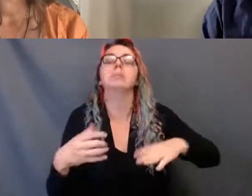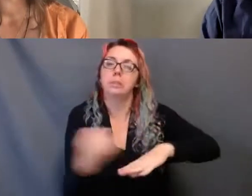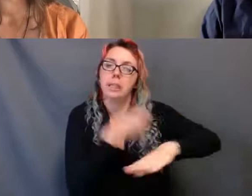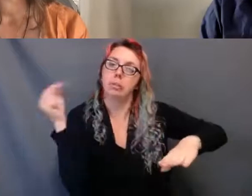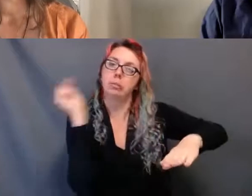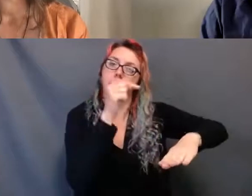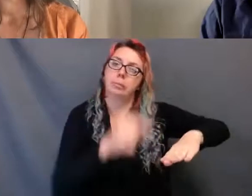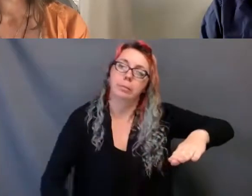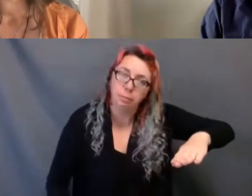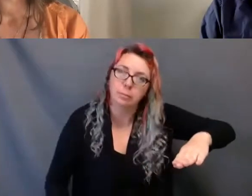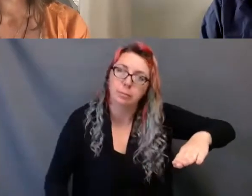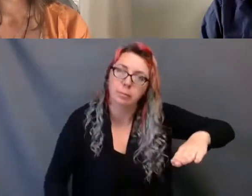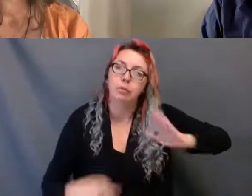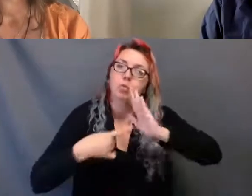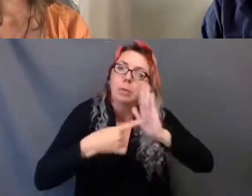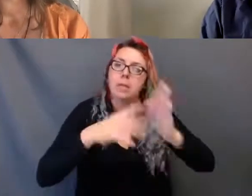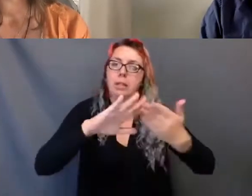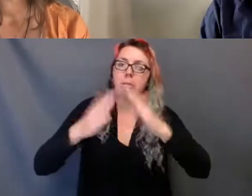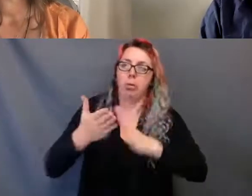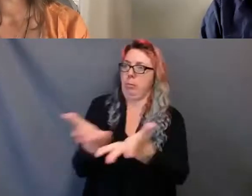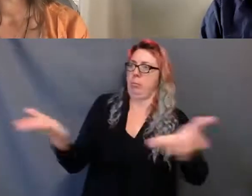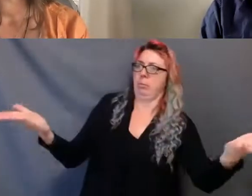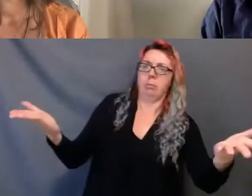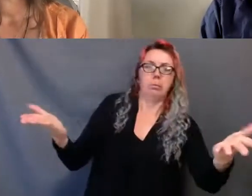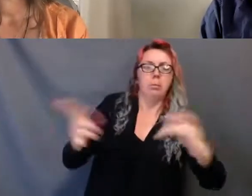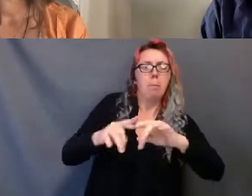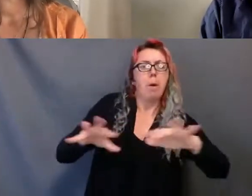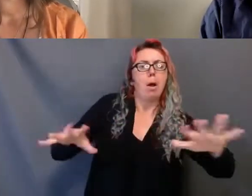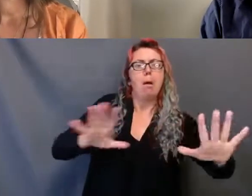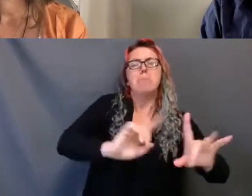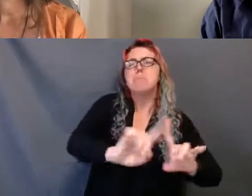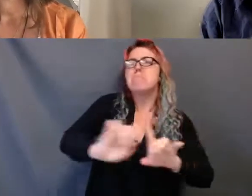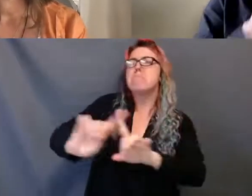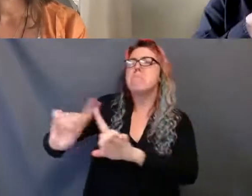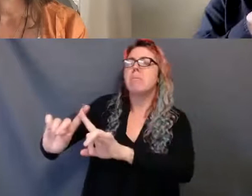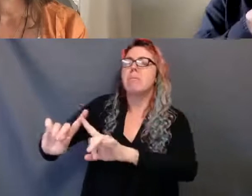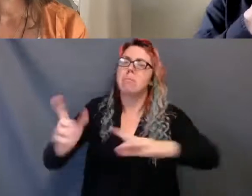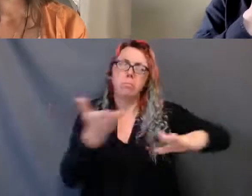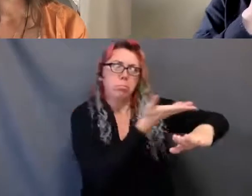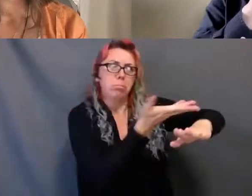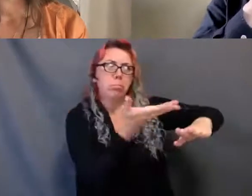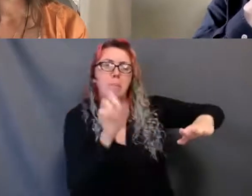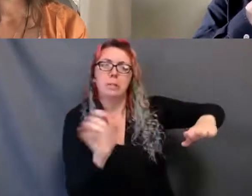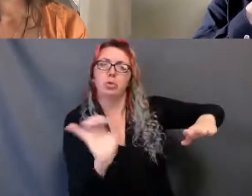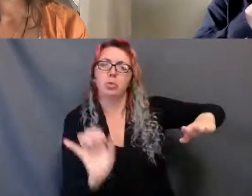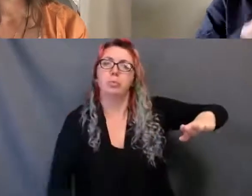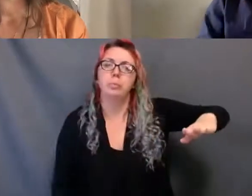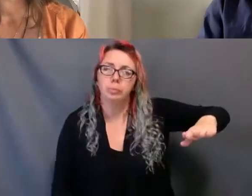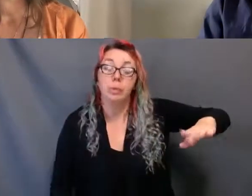It is not enough to just have representation on the stage. It requires there be, pardon me,